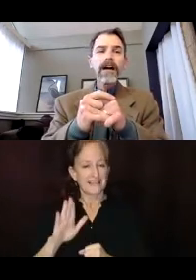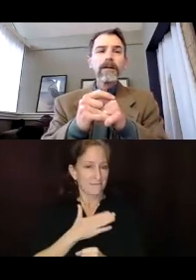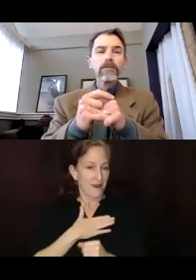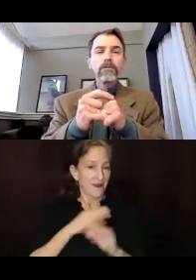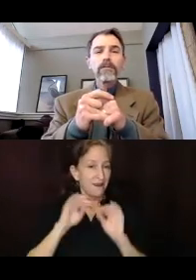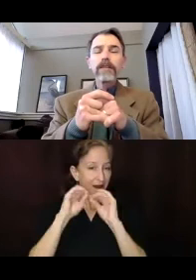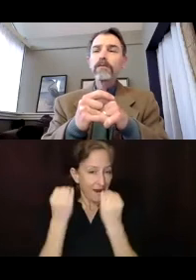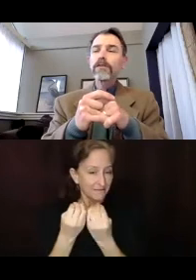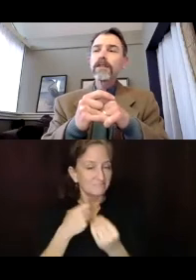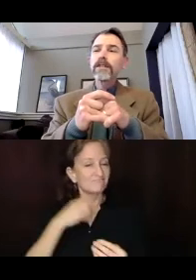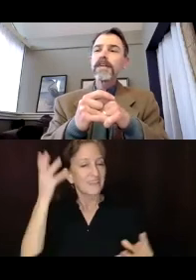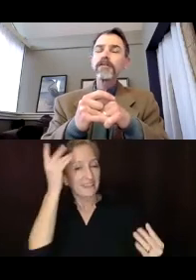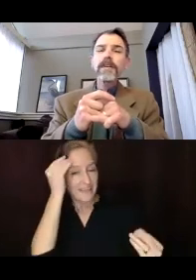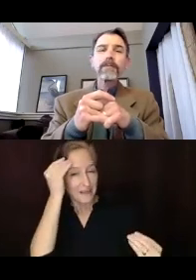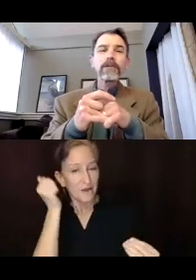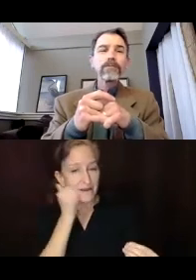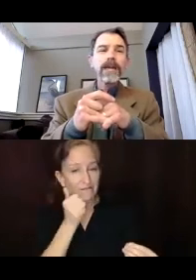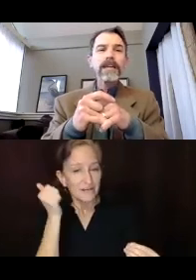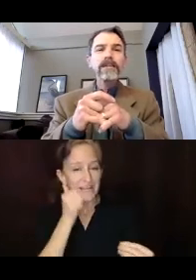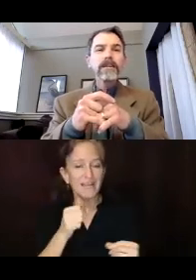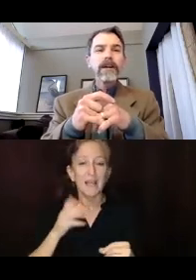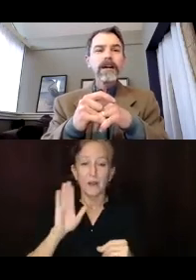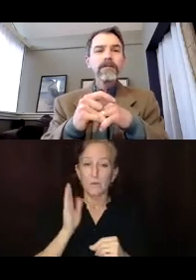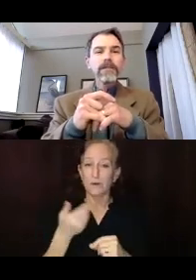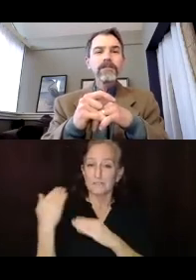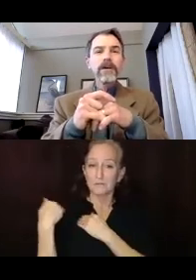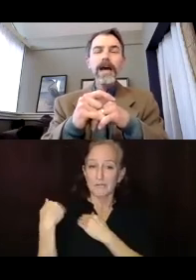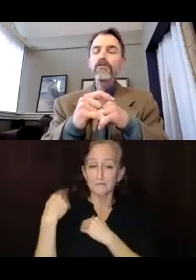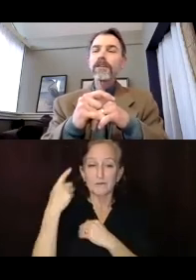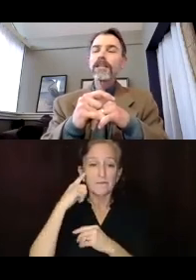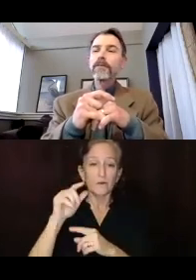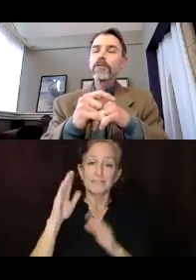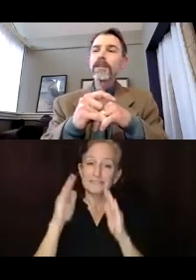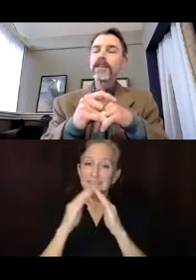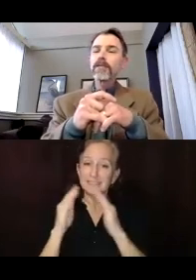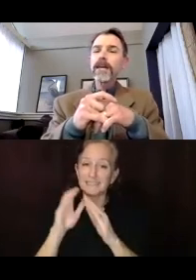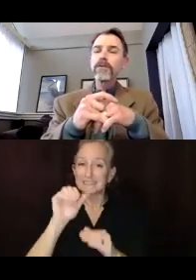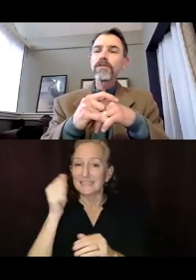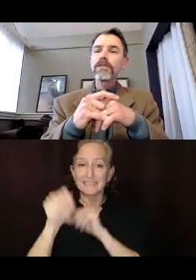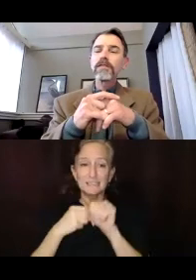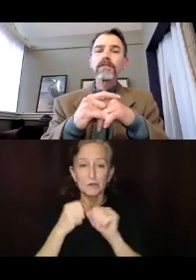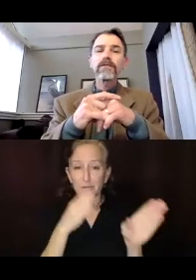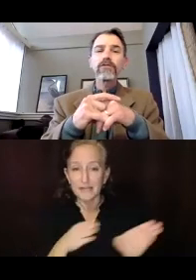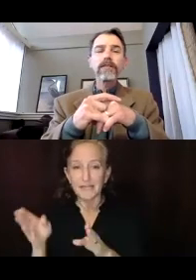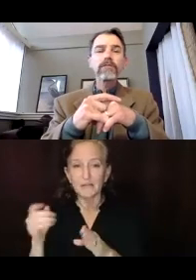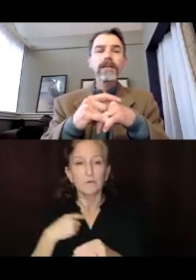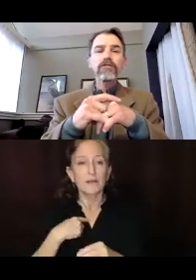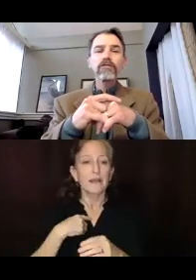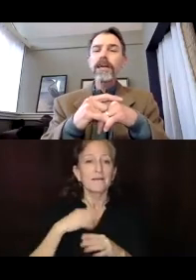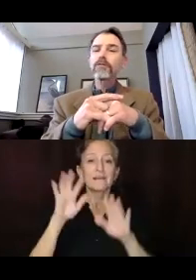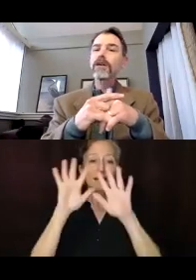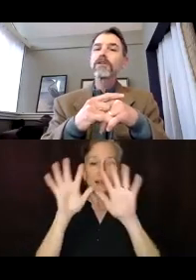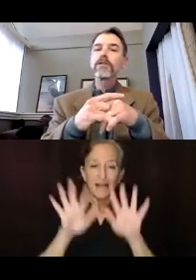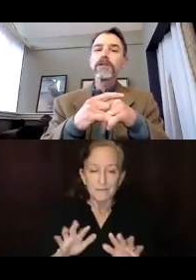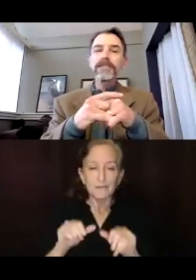we're responsible for the city's 10 year capital plan. We do a hazards and climate resilience plan, which is the city's official hazard mitigation